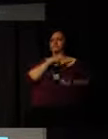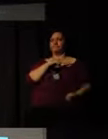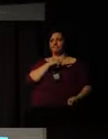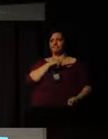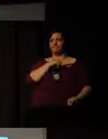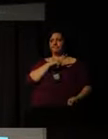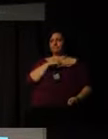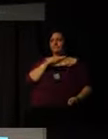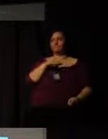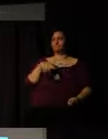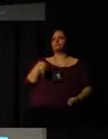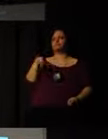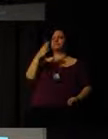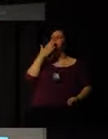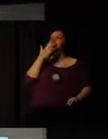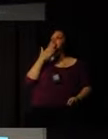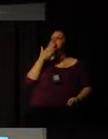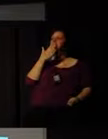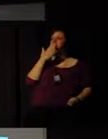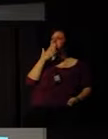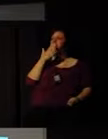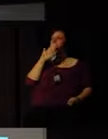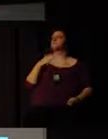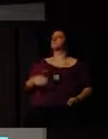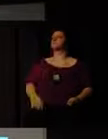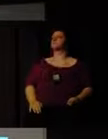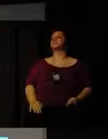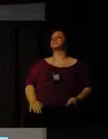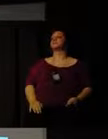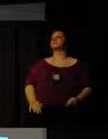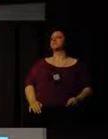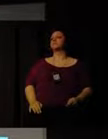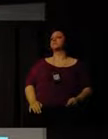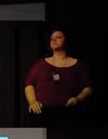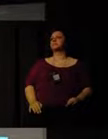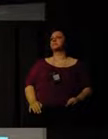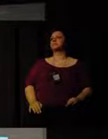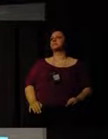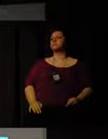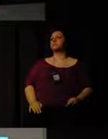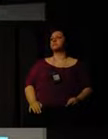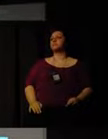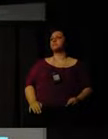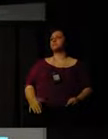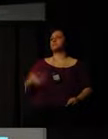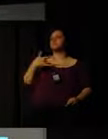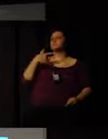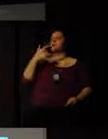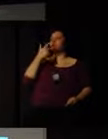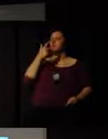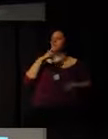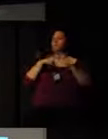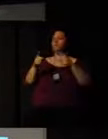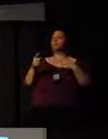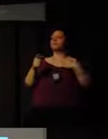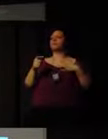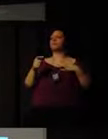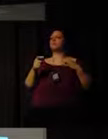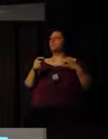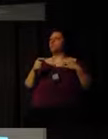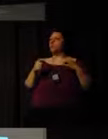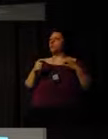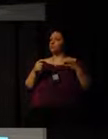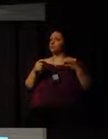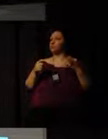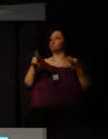And then I want to talk about volunteerism, really using it in the context of